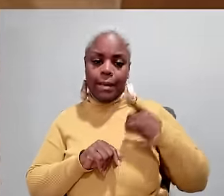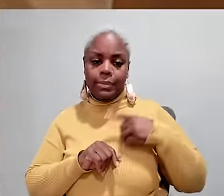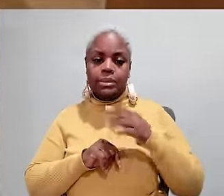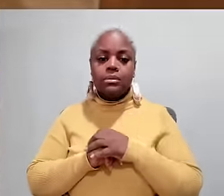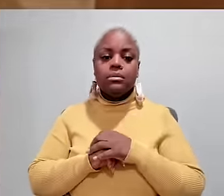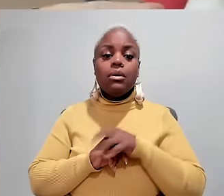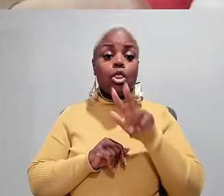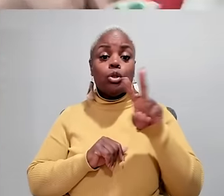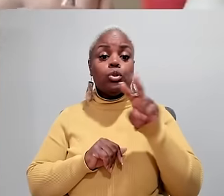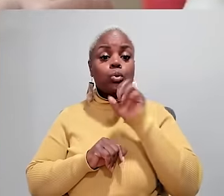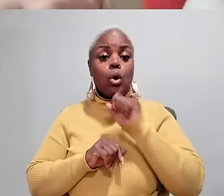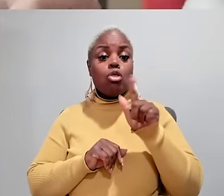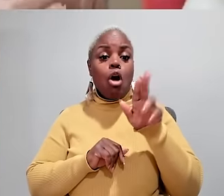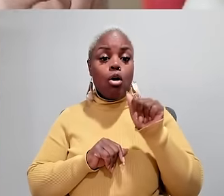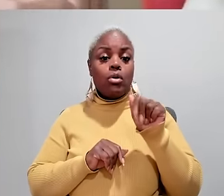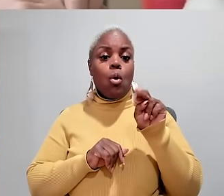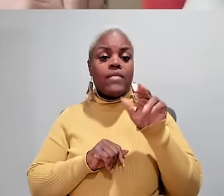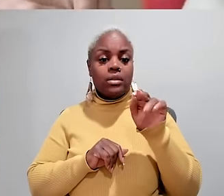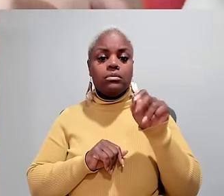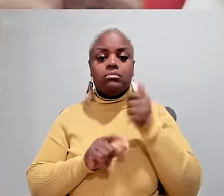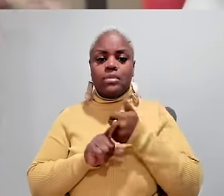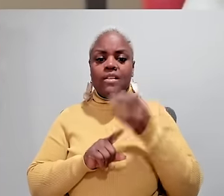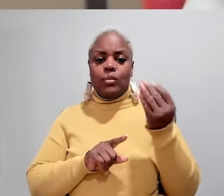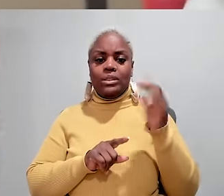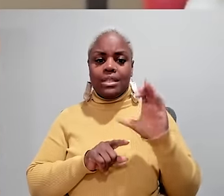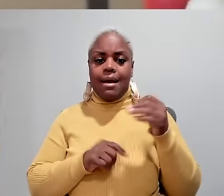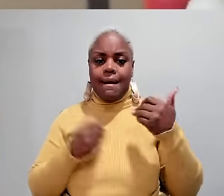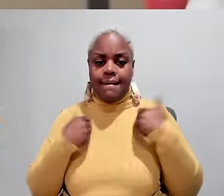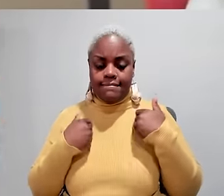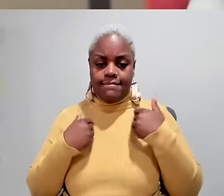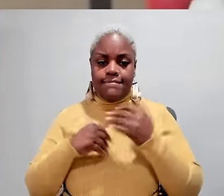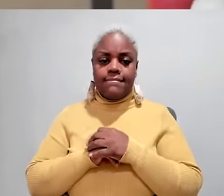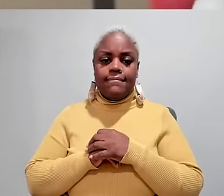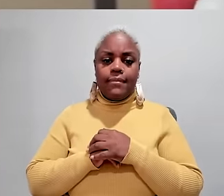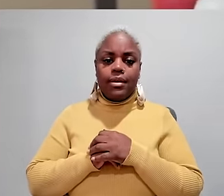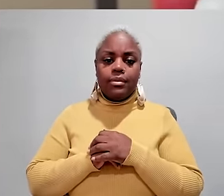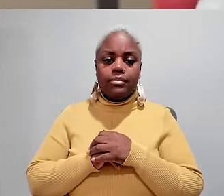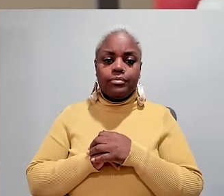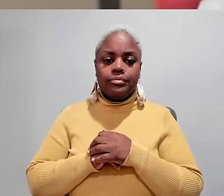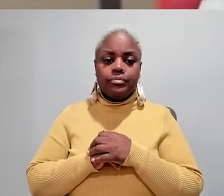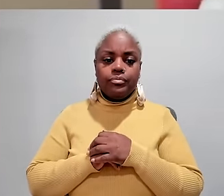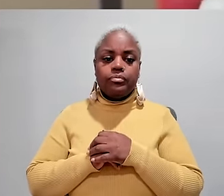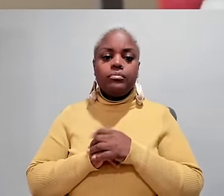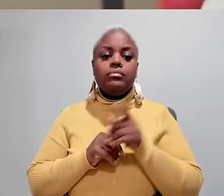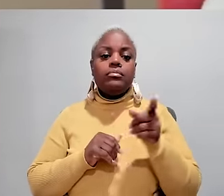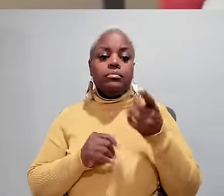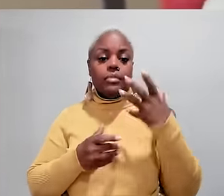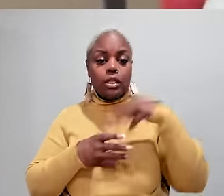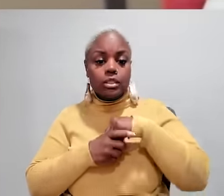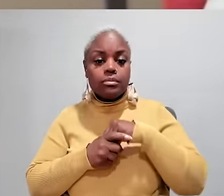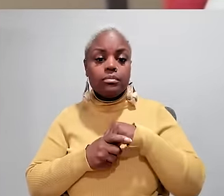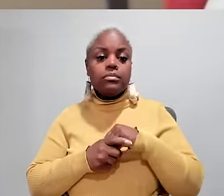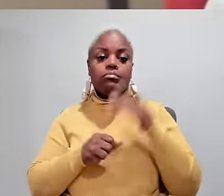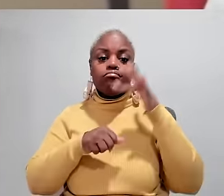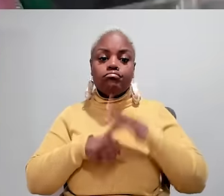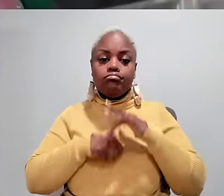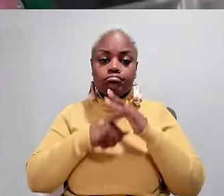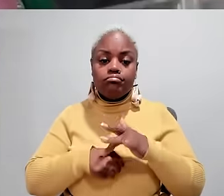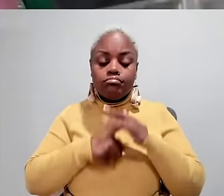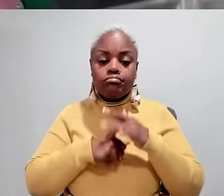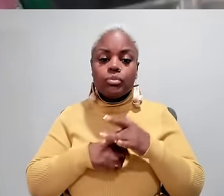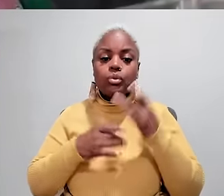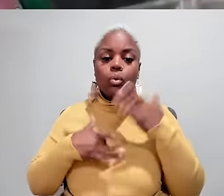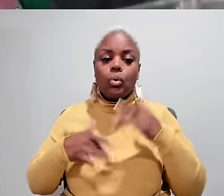Park Rapids, Minnesota, 32-year-old Laura Kovakovich says 14C has been a crucial lifeline.